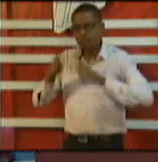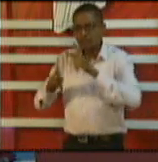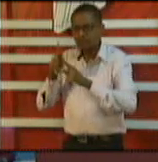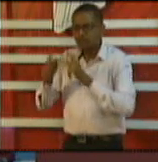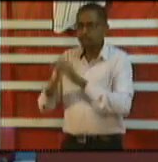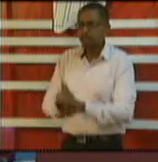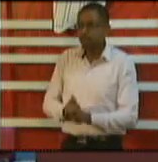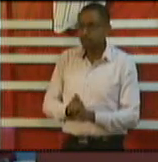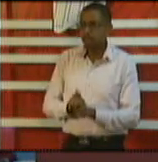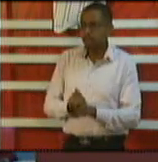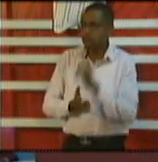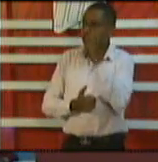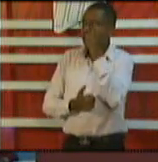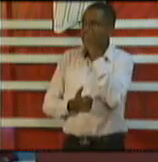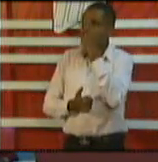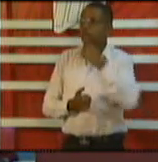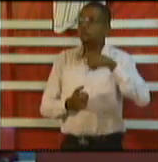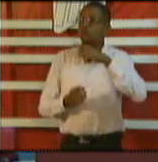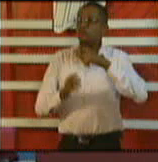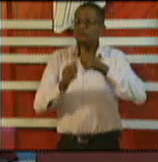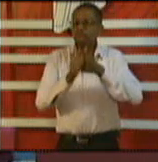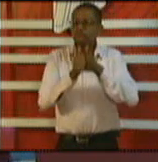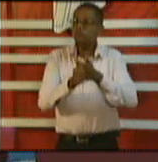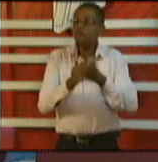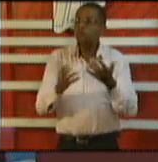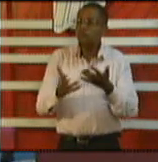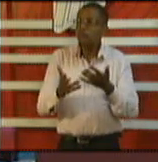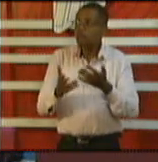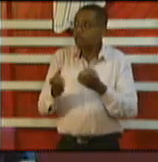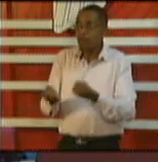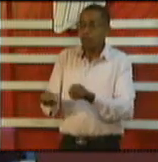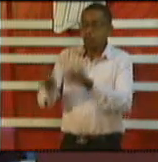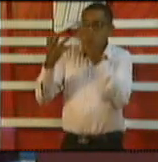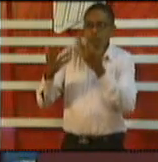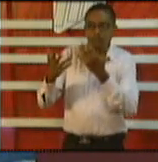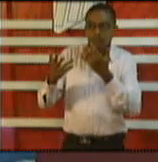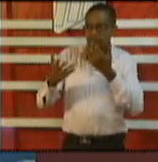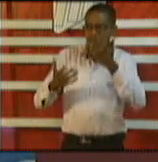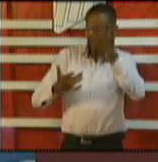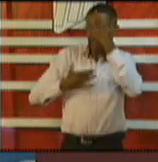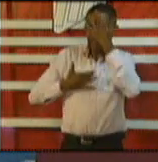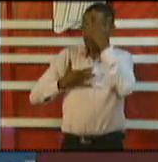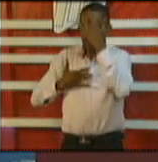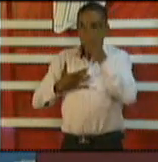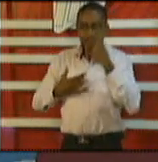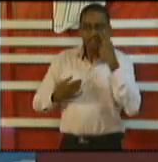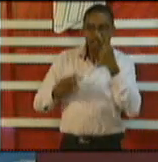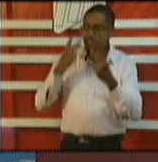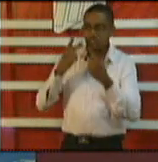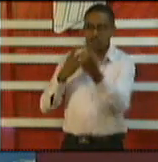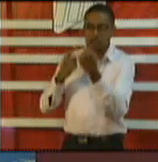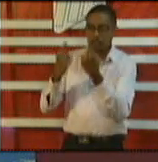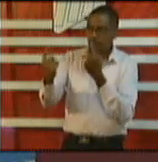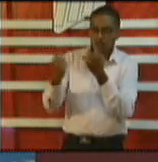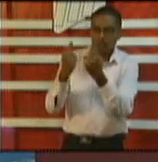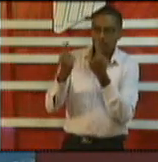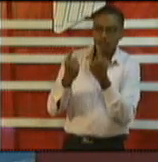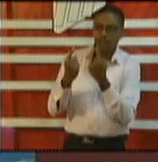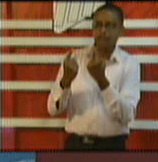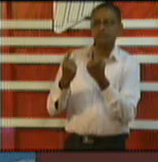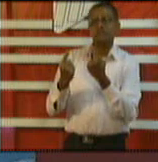but the benchmark we use is of course the number of viral illnesses that we seeing coming into our facilities we can't usually reach out